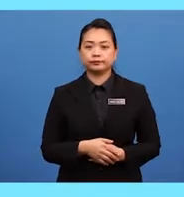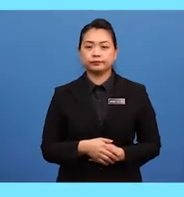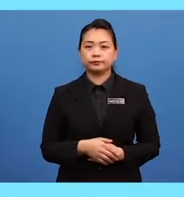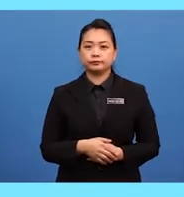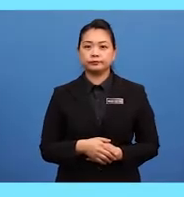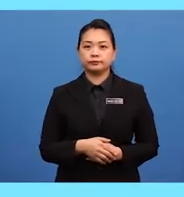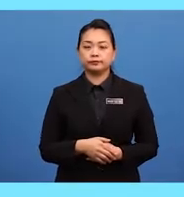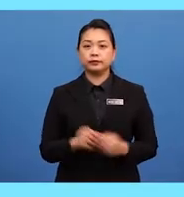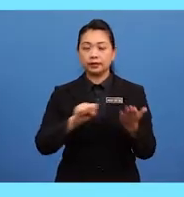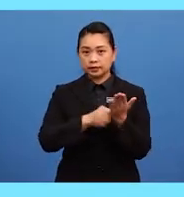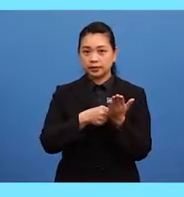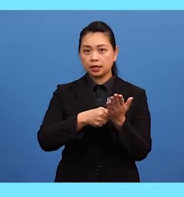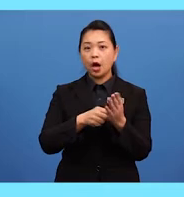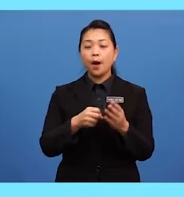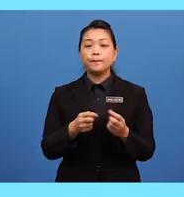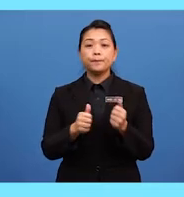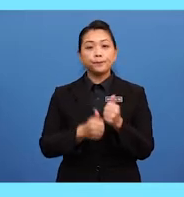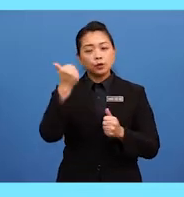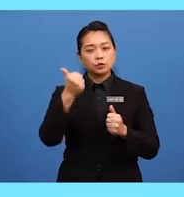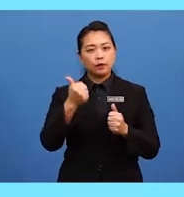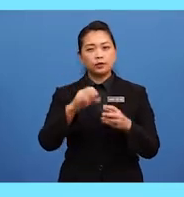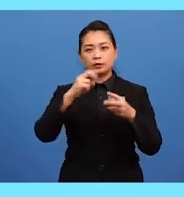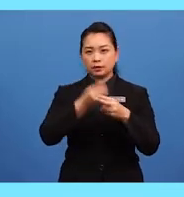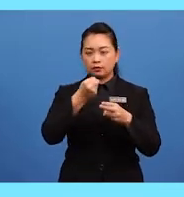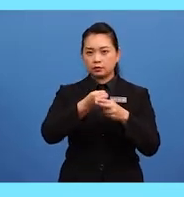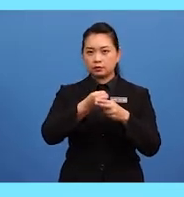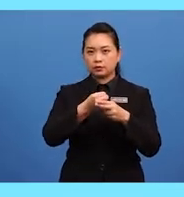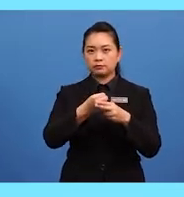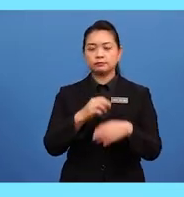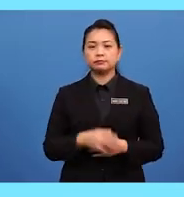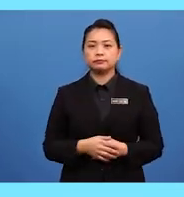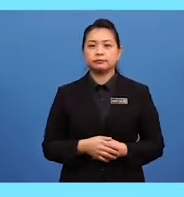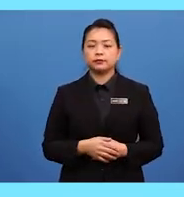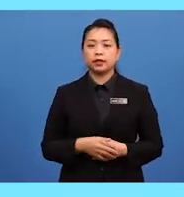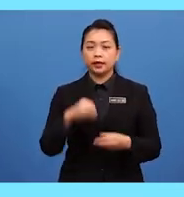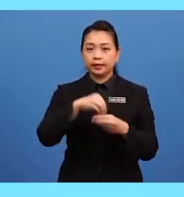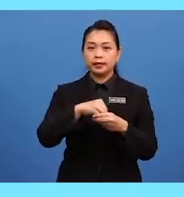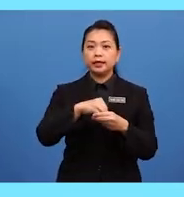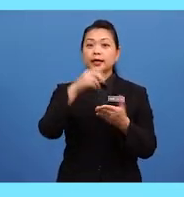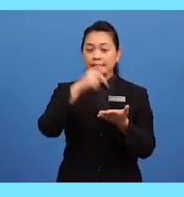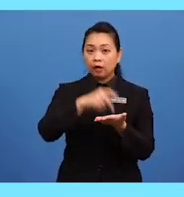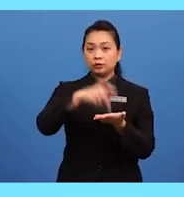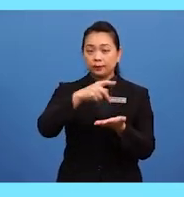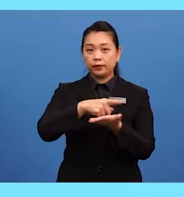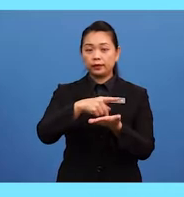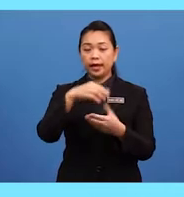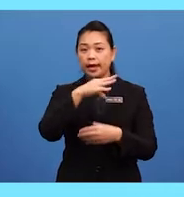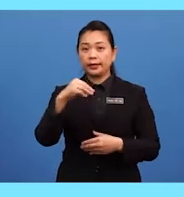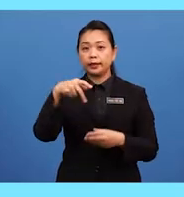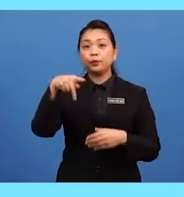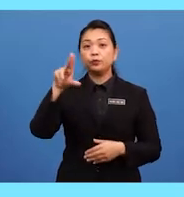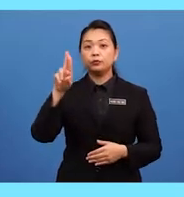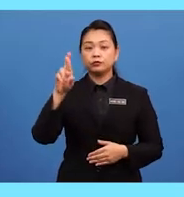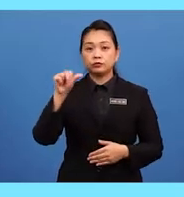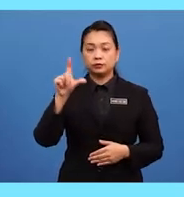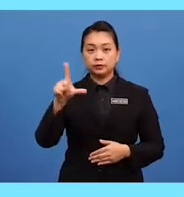Since most of the nouns are countable, there should also be plural forms. And to remember that, sing